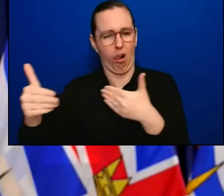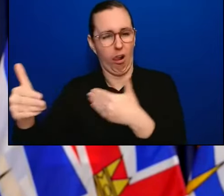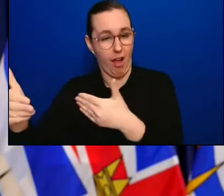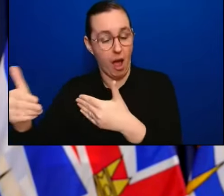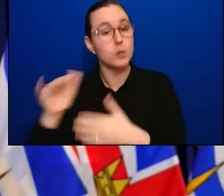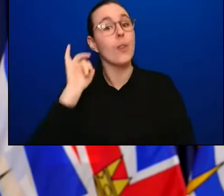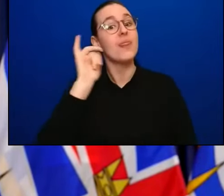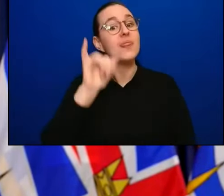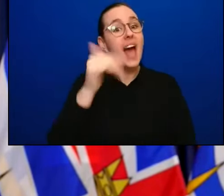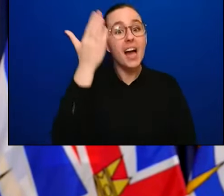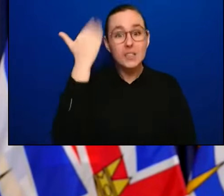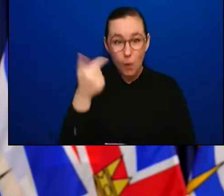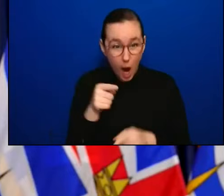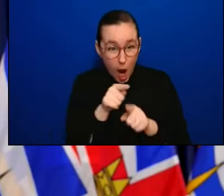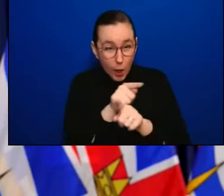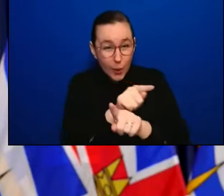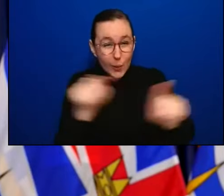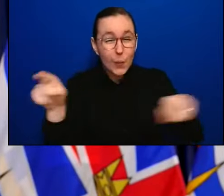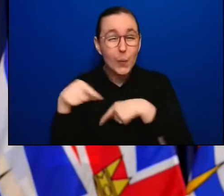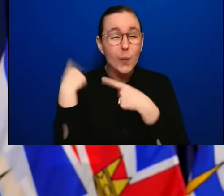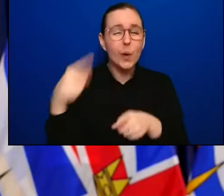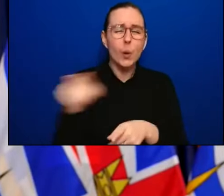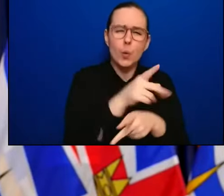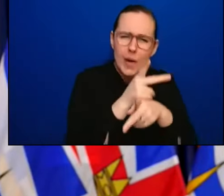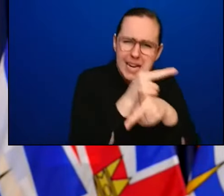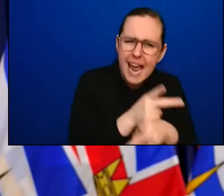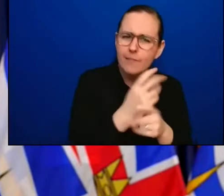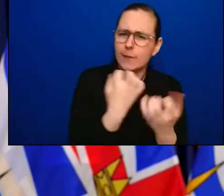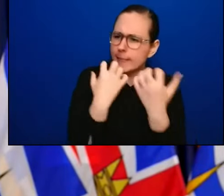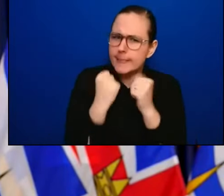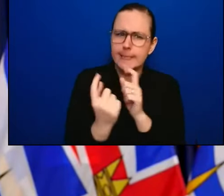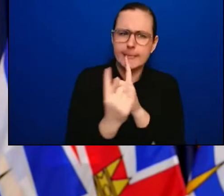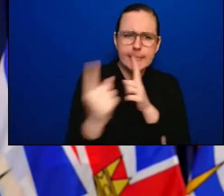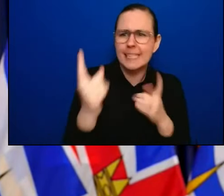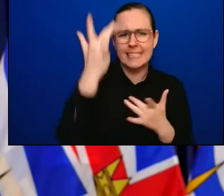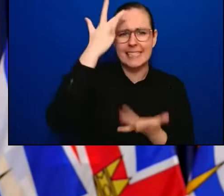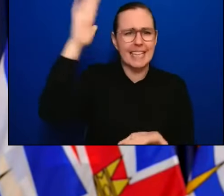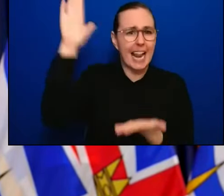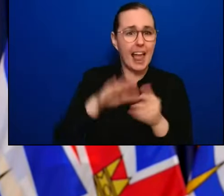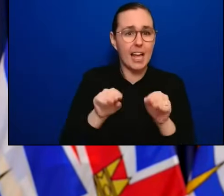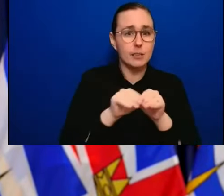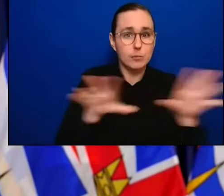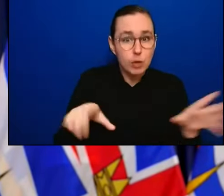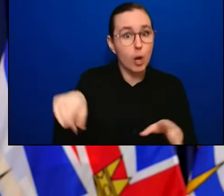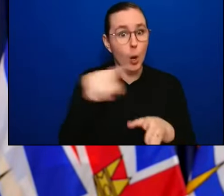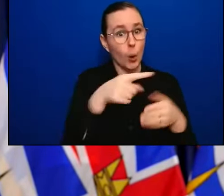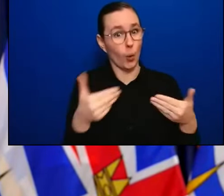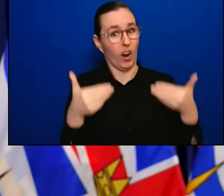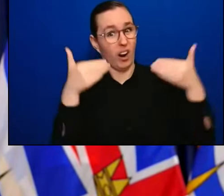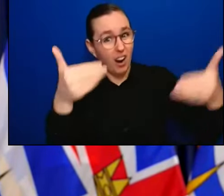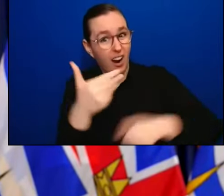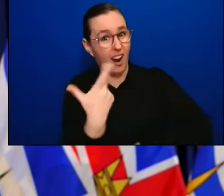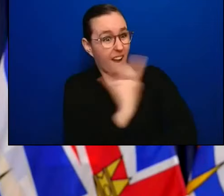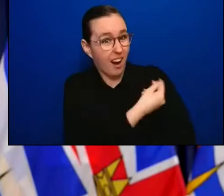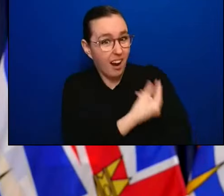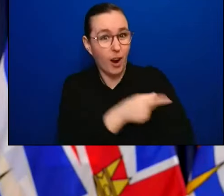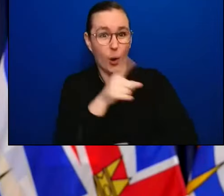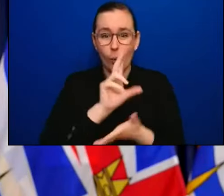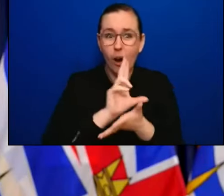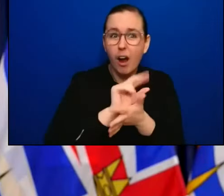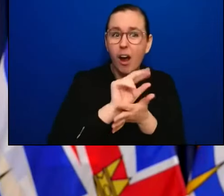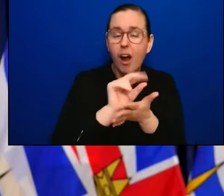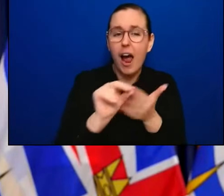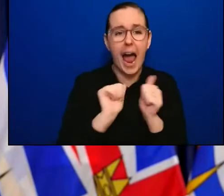of you has been so critical. And why getting vaccinated continues to be critical to reducing that hospitalizations due to COVID and